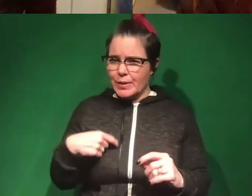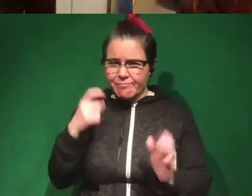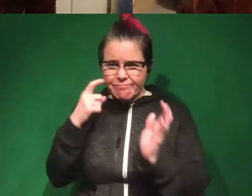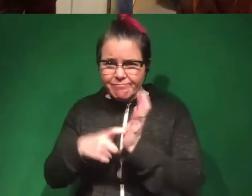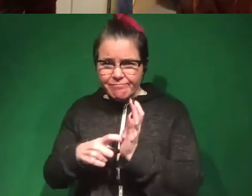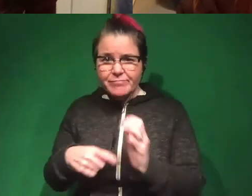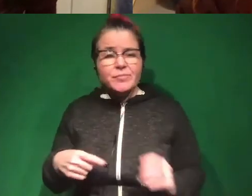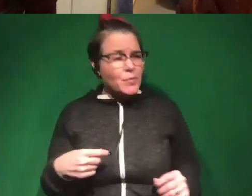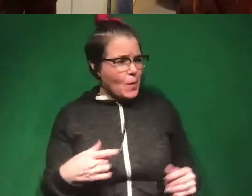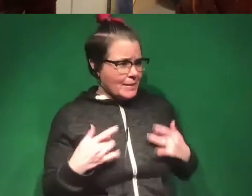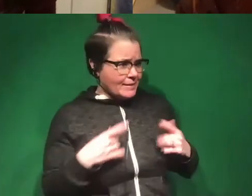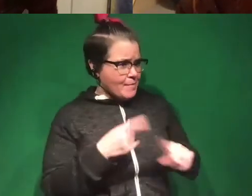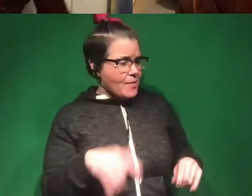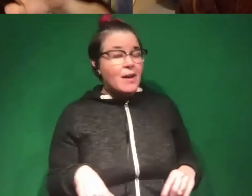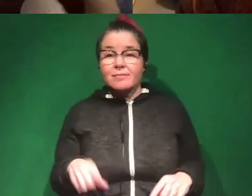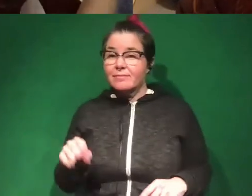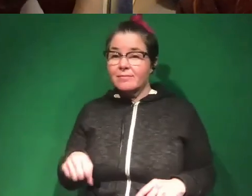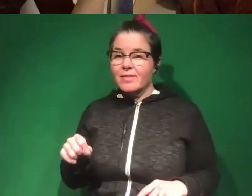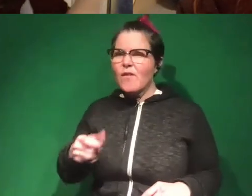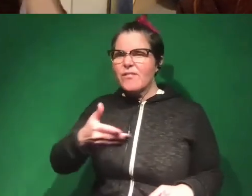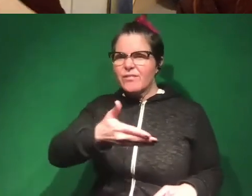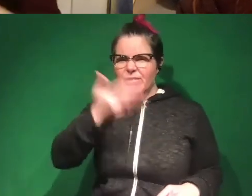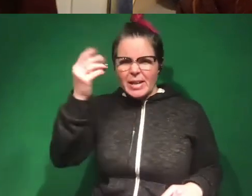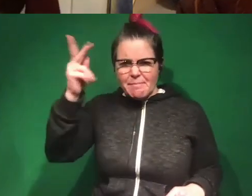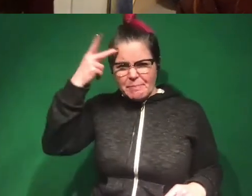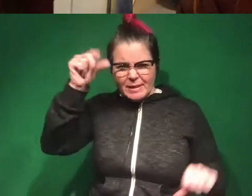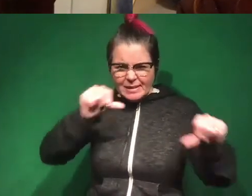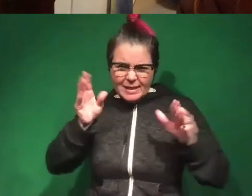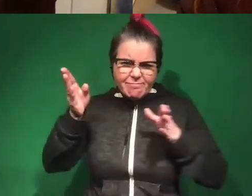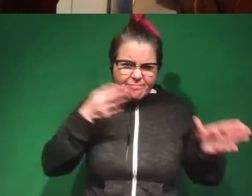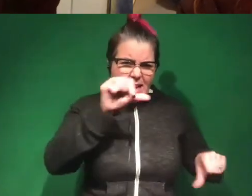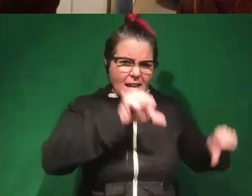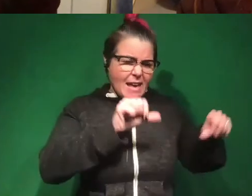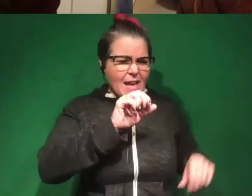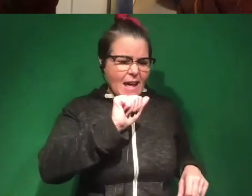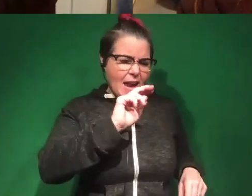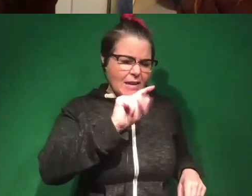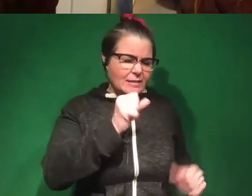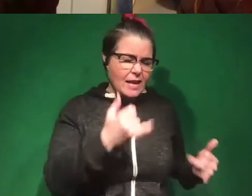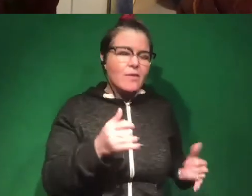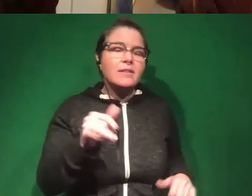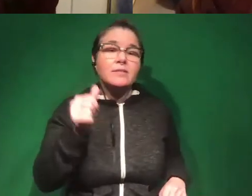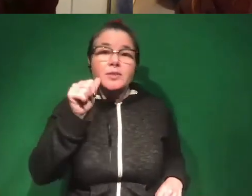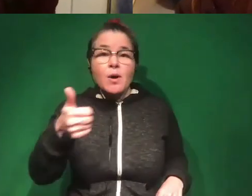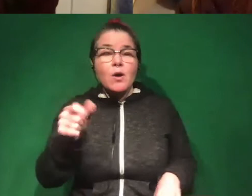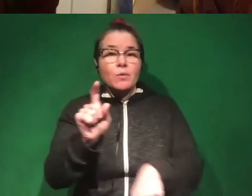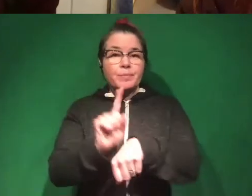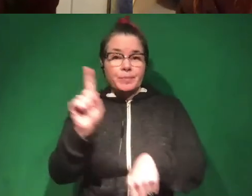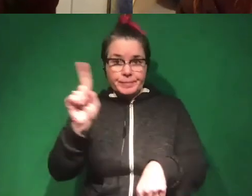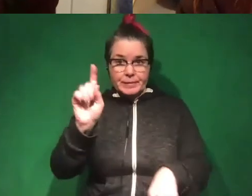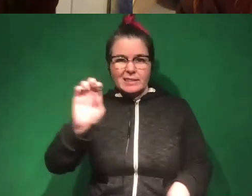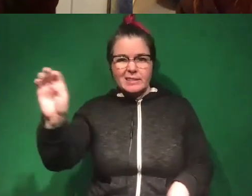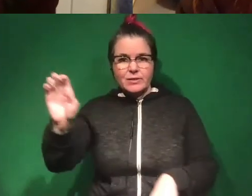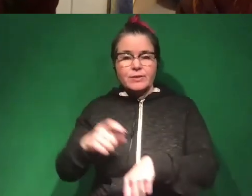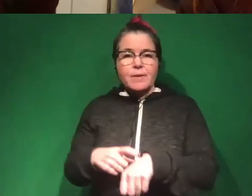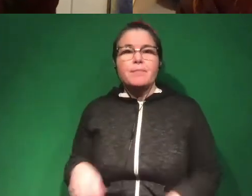I'm very excited about this. Yeah. Ants are... I'm, forget political science. It's all ants. It's ants from here. So that's tomorrow at 1 p.m. Eastern Standard